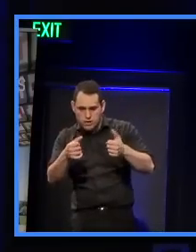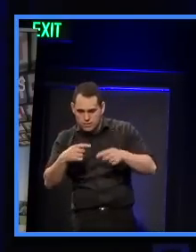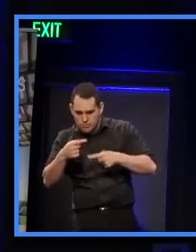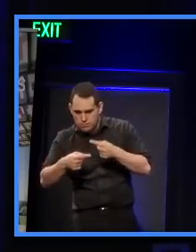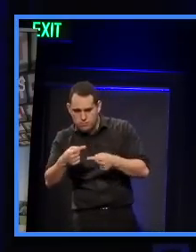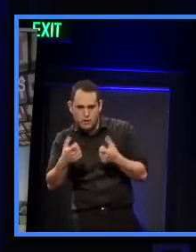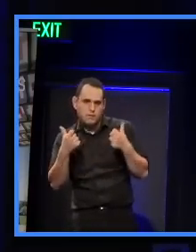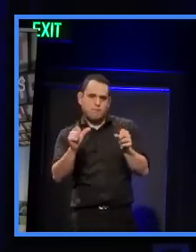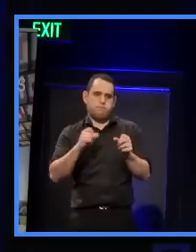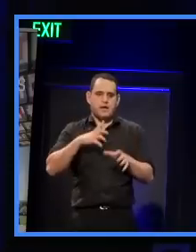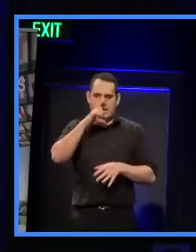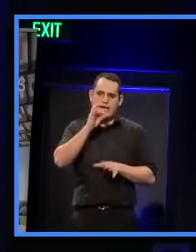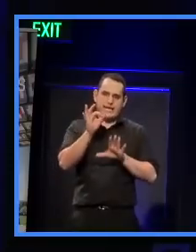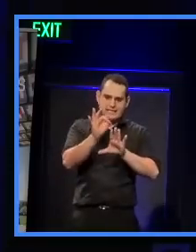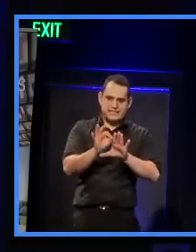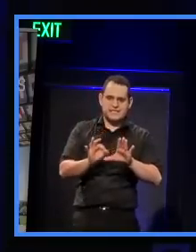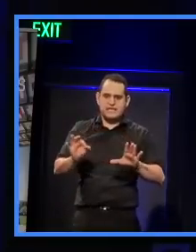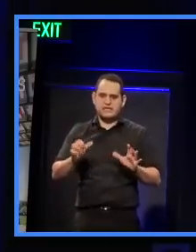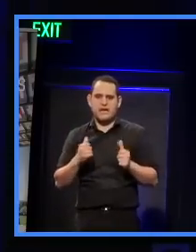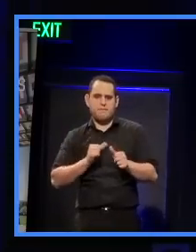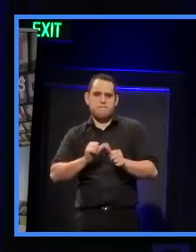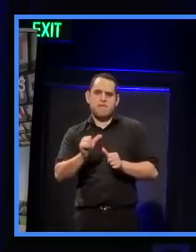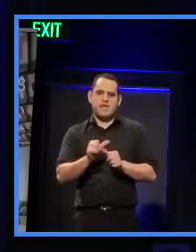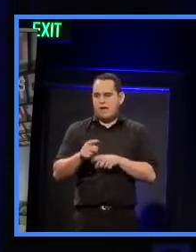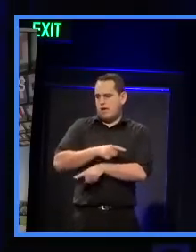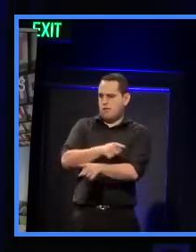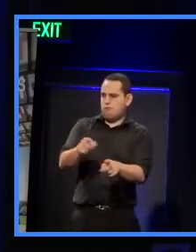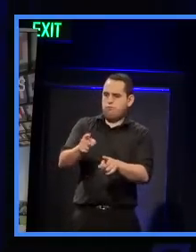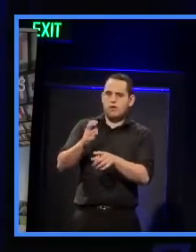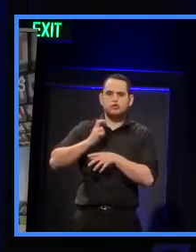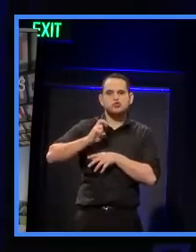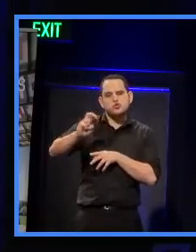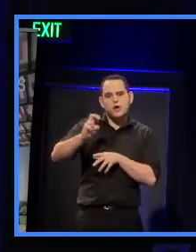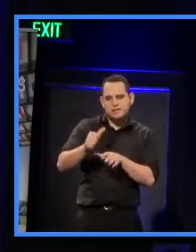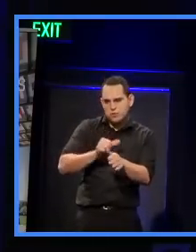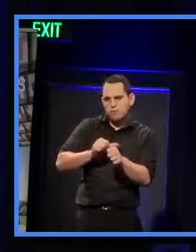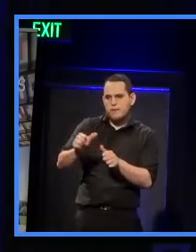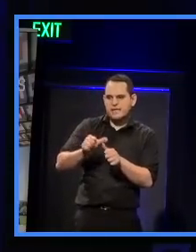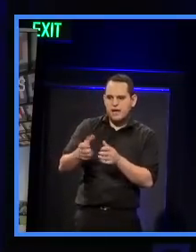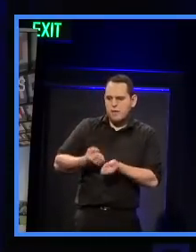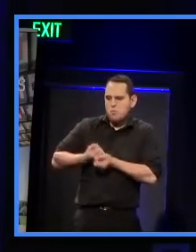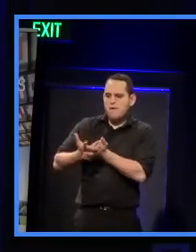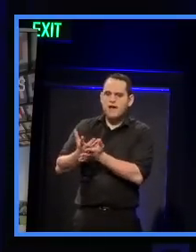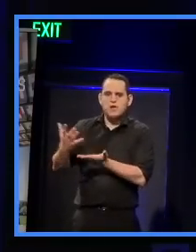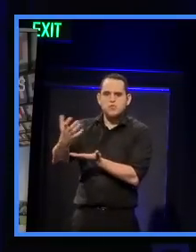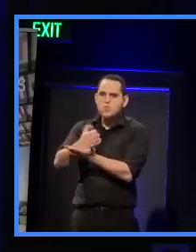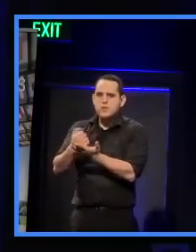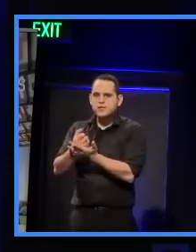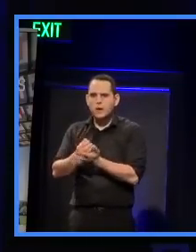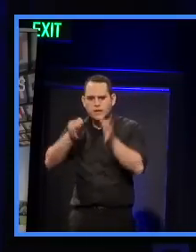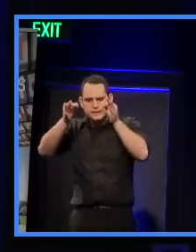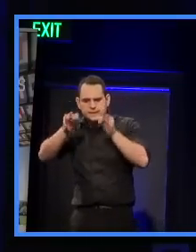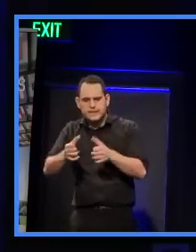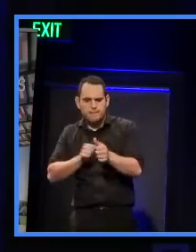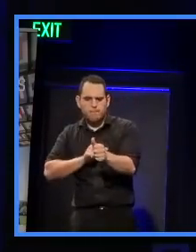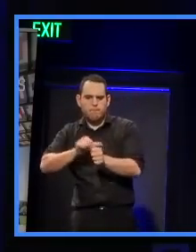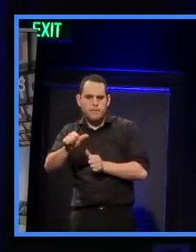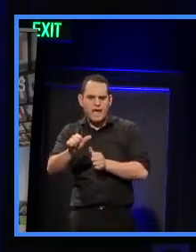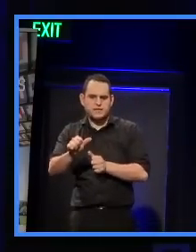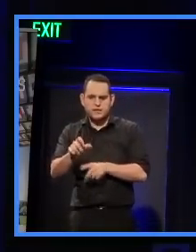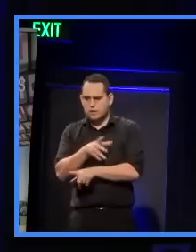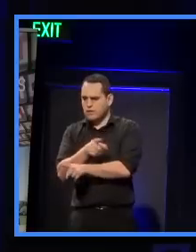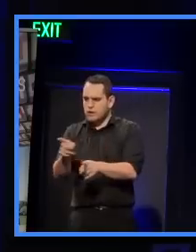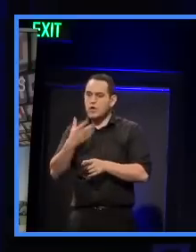us and the urban design teams and those teams within Auckland Transport the ammunition to make the right decisions based on